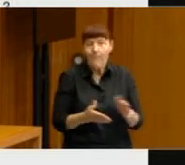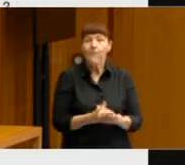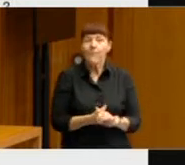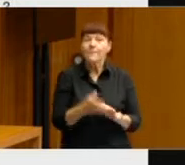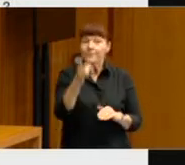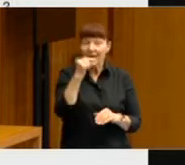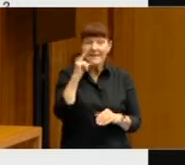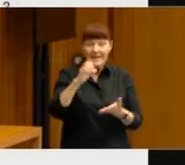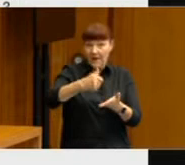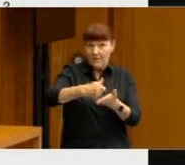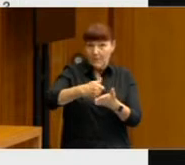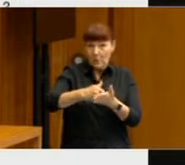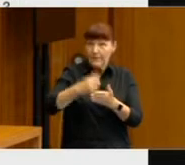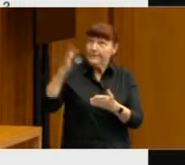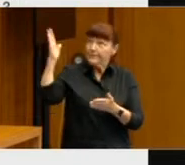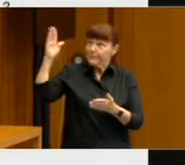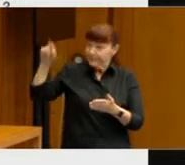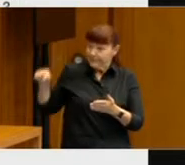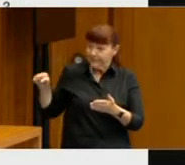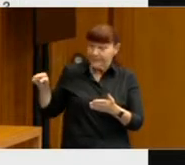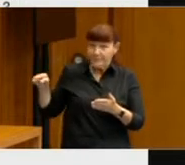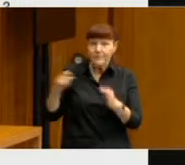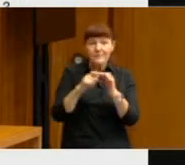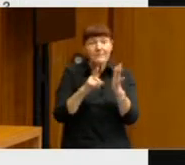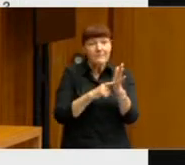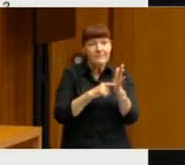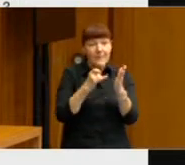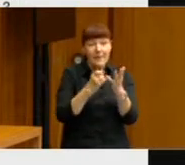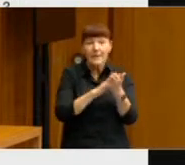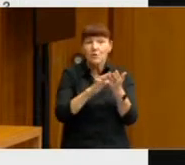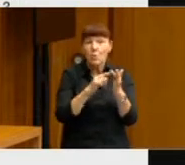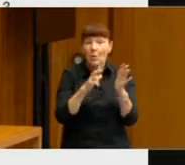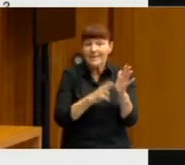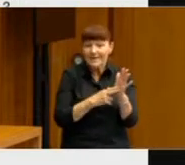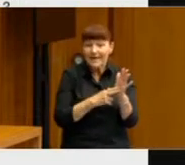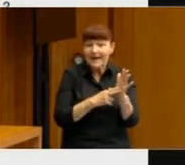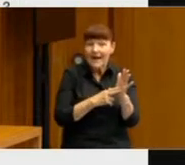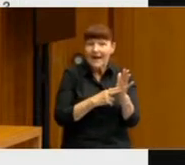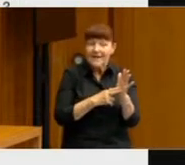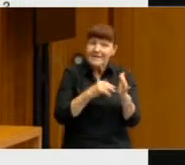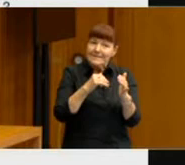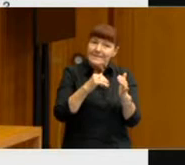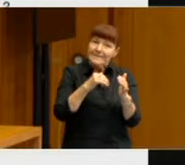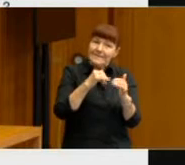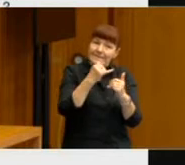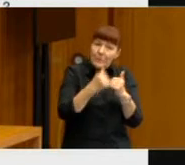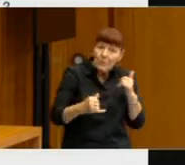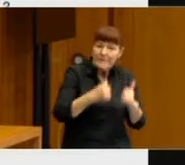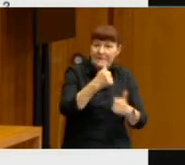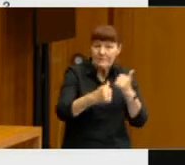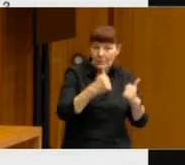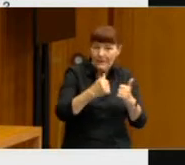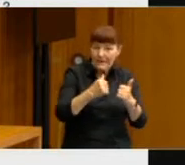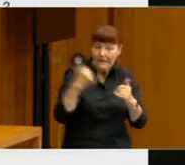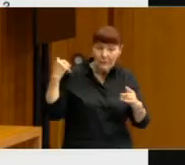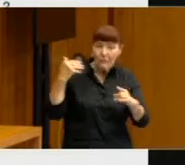see at the bottom of the graph, Bill Shorten is the least unpopular leader over that period with the